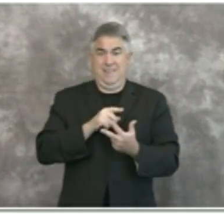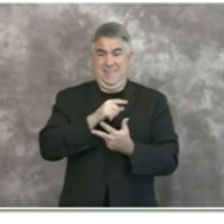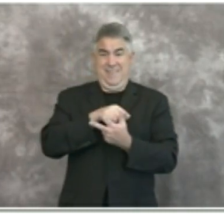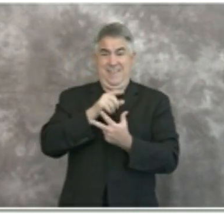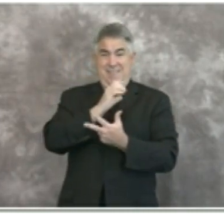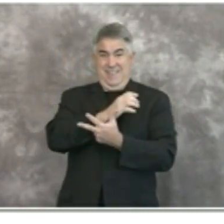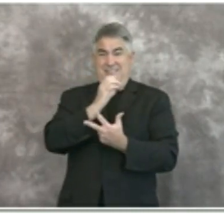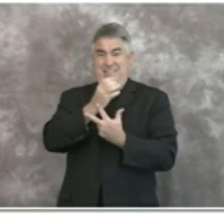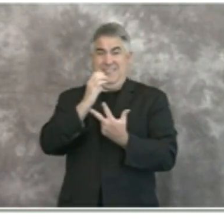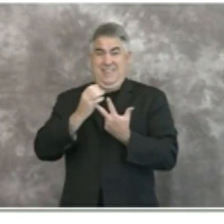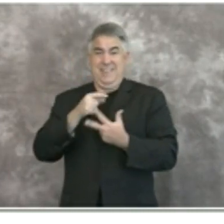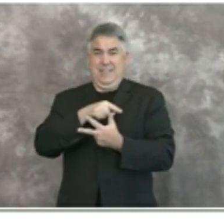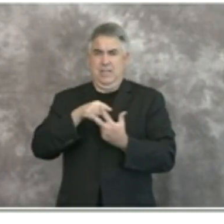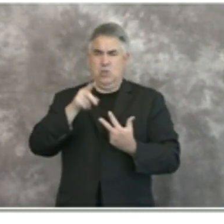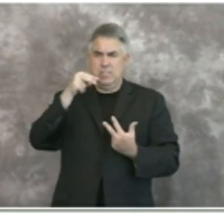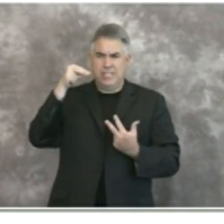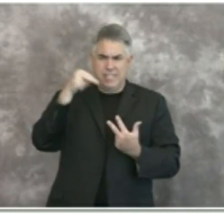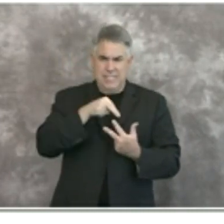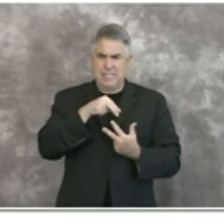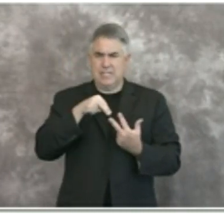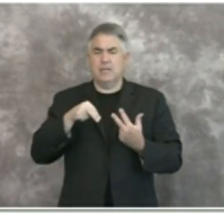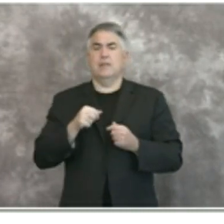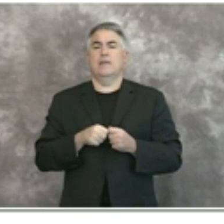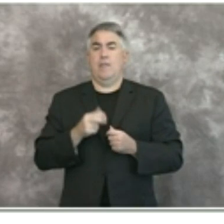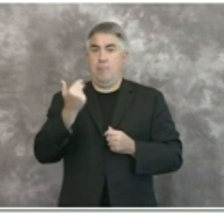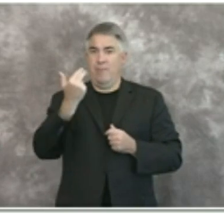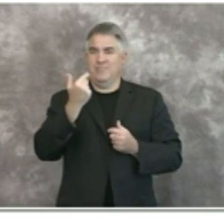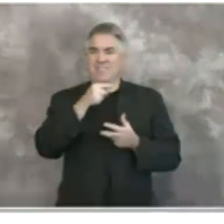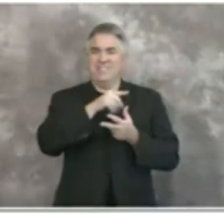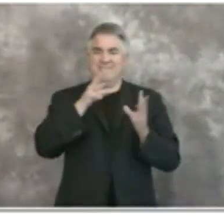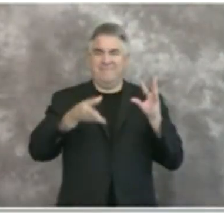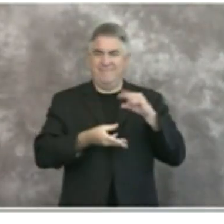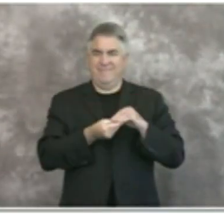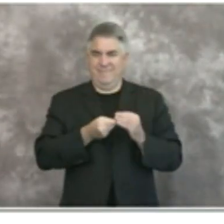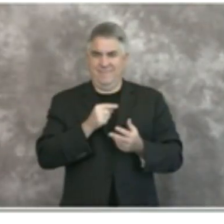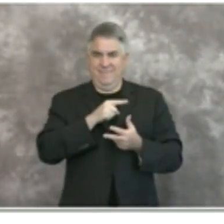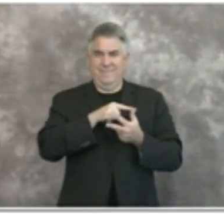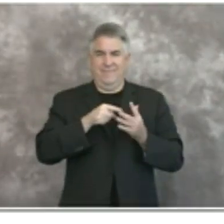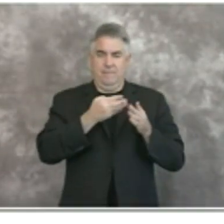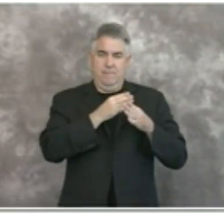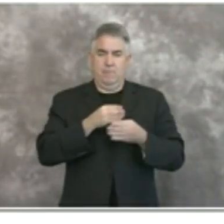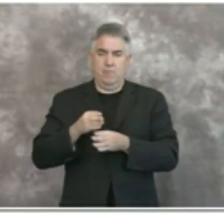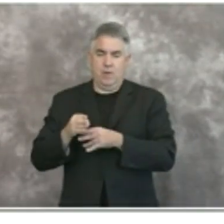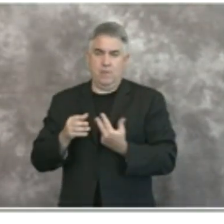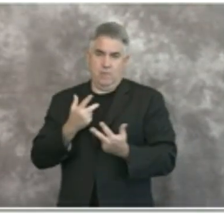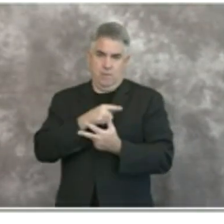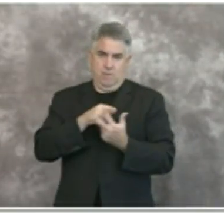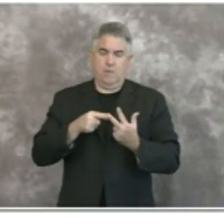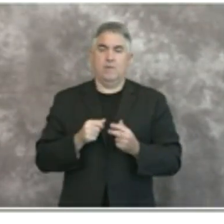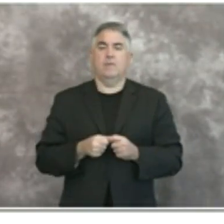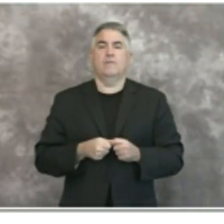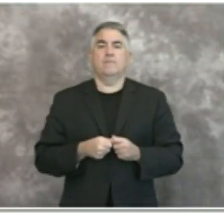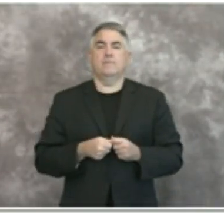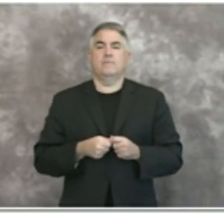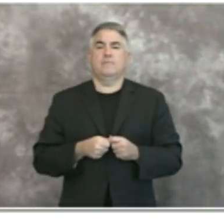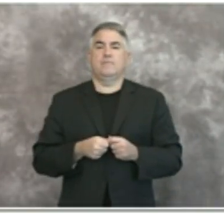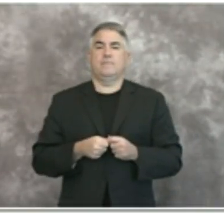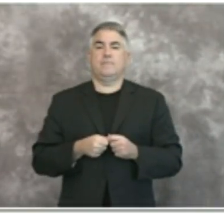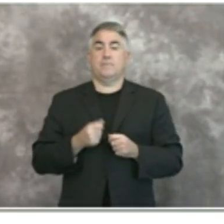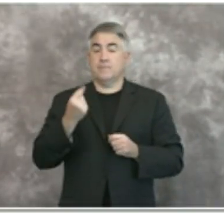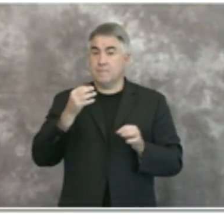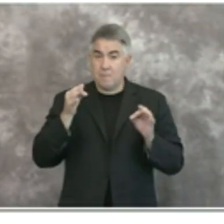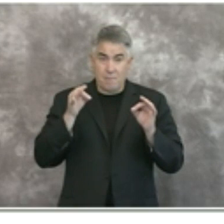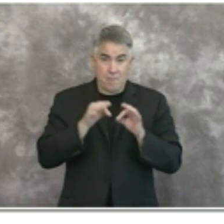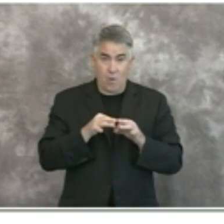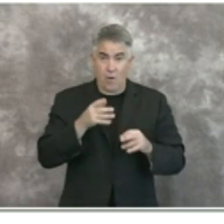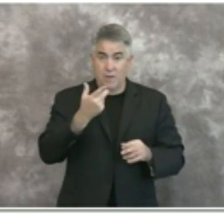see uh the the 13 uh triggers uh broken up into those three categories now what is important to note is